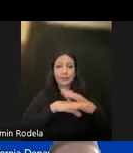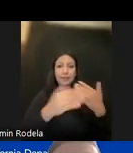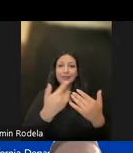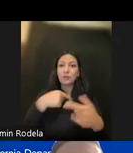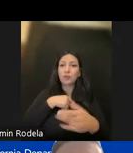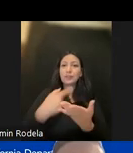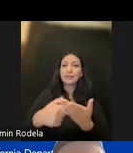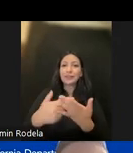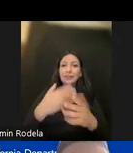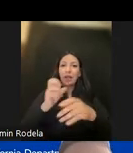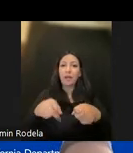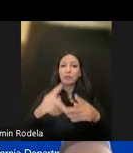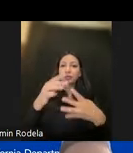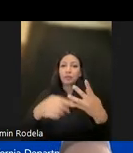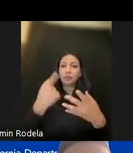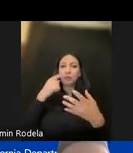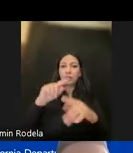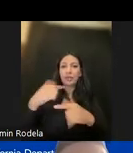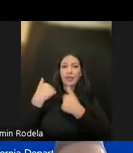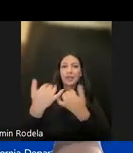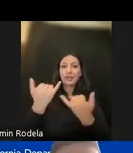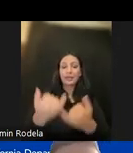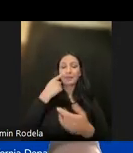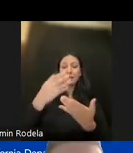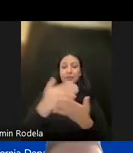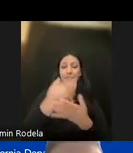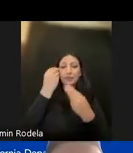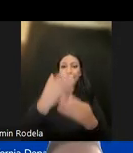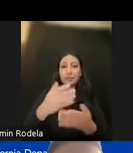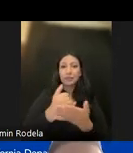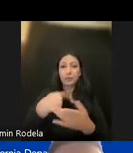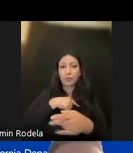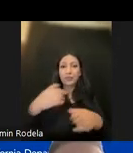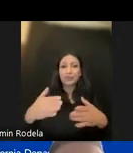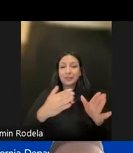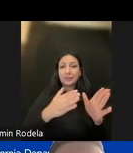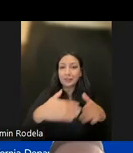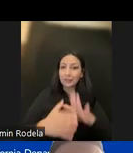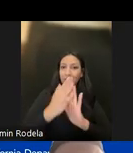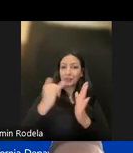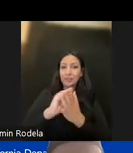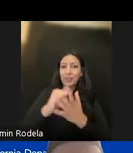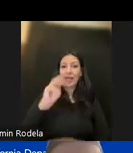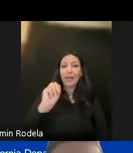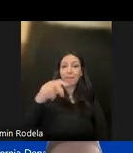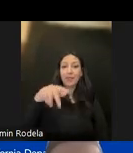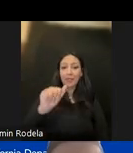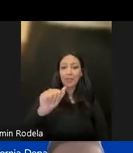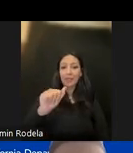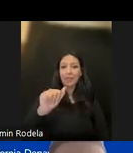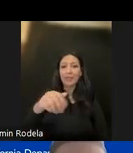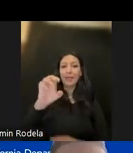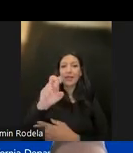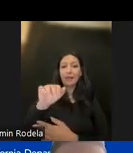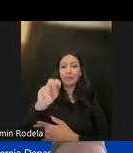opportunities to kind of build upon our current state of equity data collection. We'll then introduce our proposed NPA equity data framework. Evan will